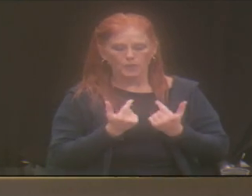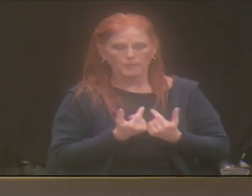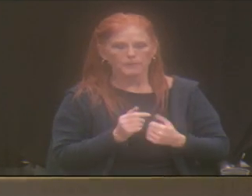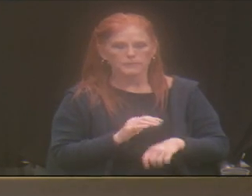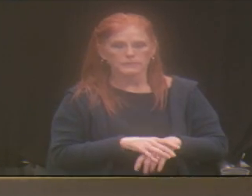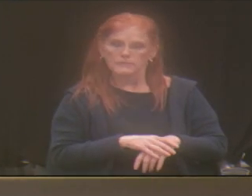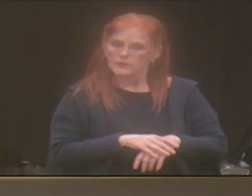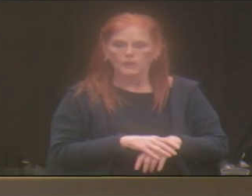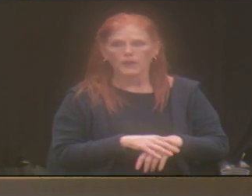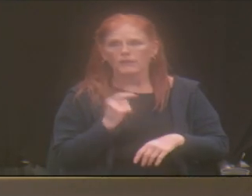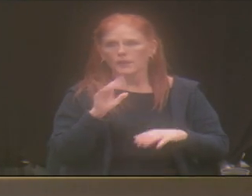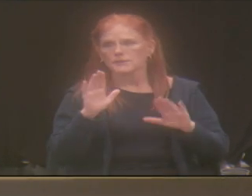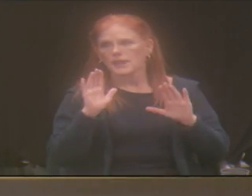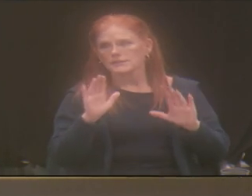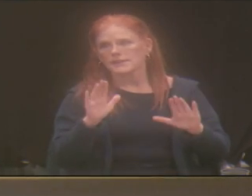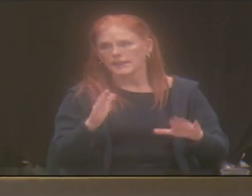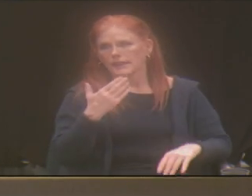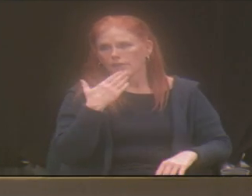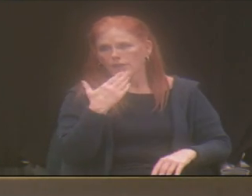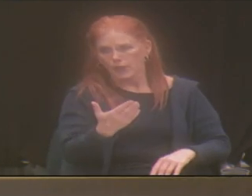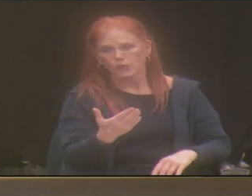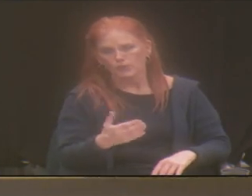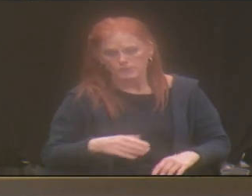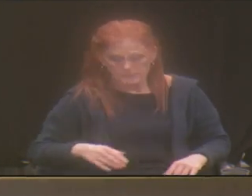That was that was outstanding. Thank you.